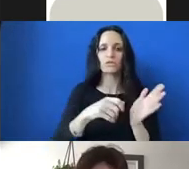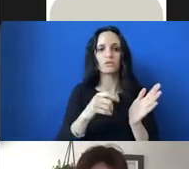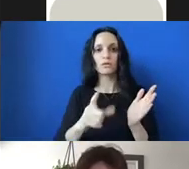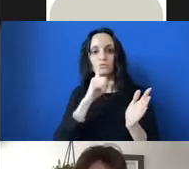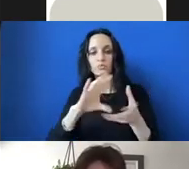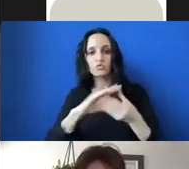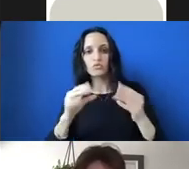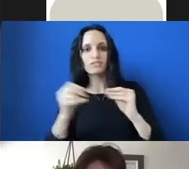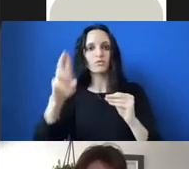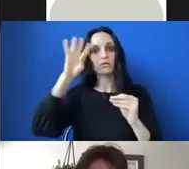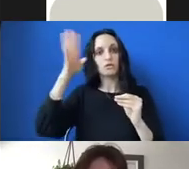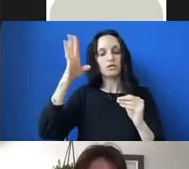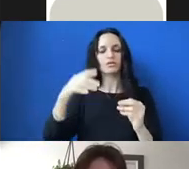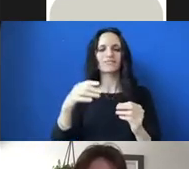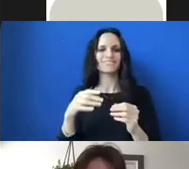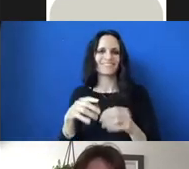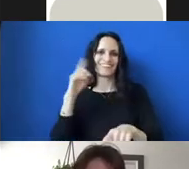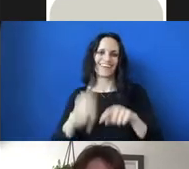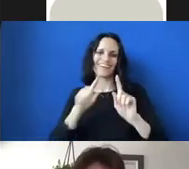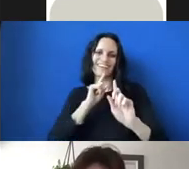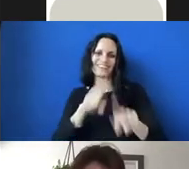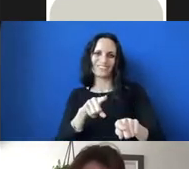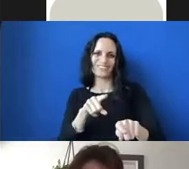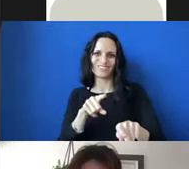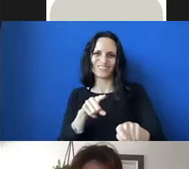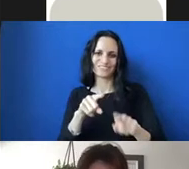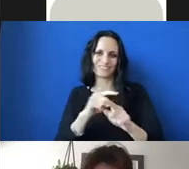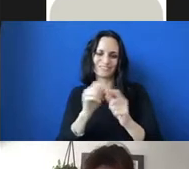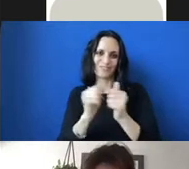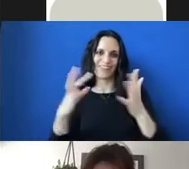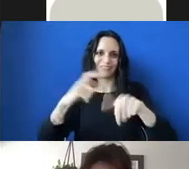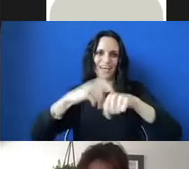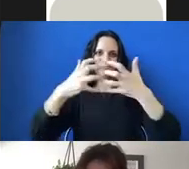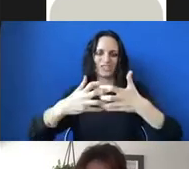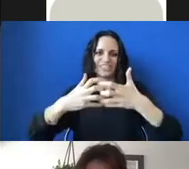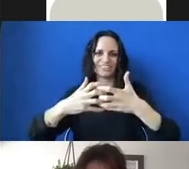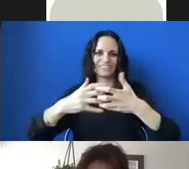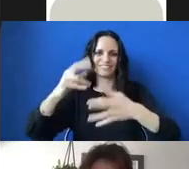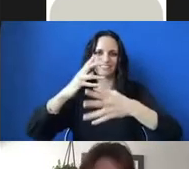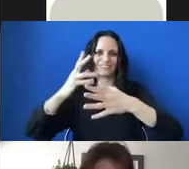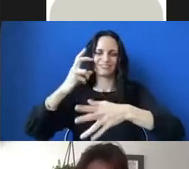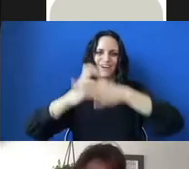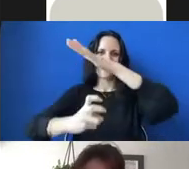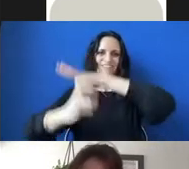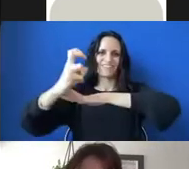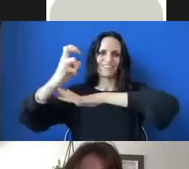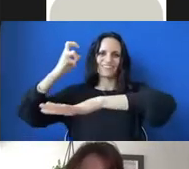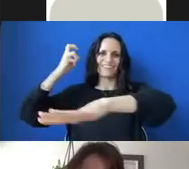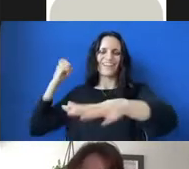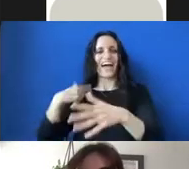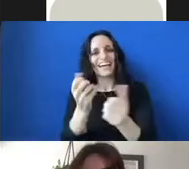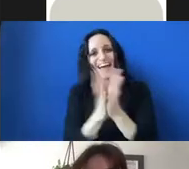that last question without a time machine. So I can go back and ask this guy if his snake dream was real.